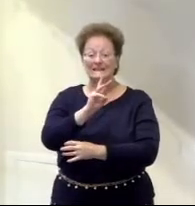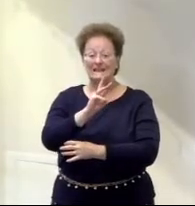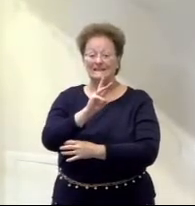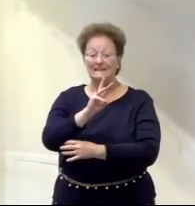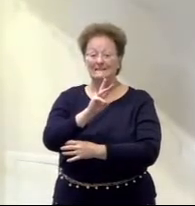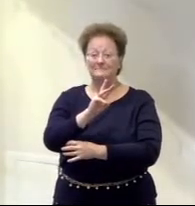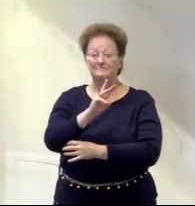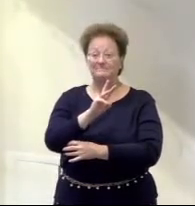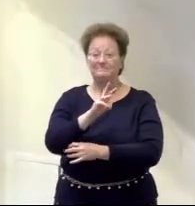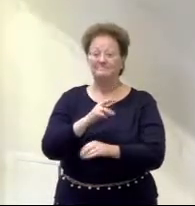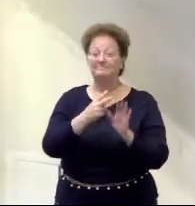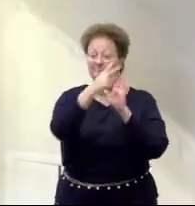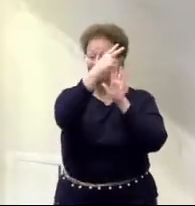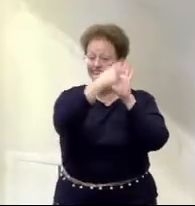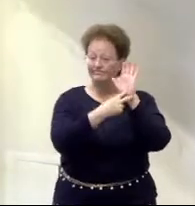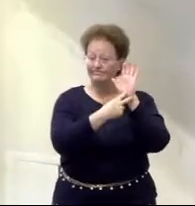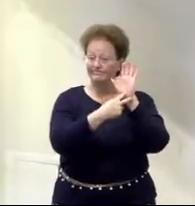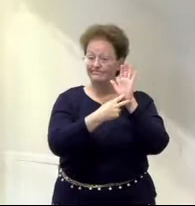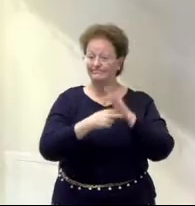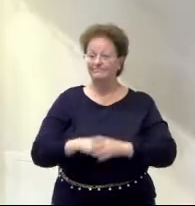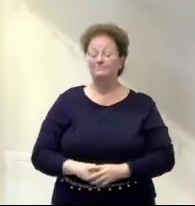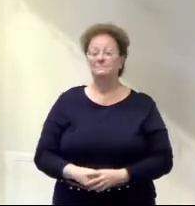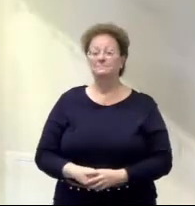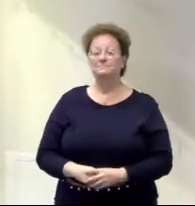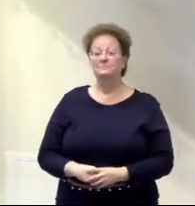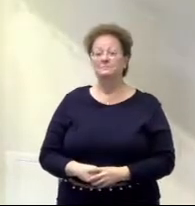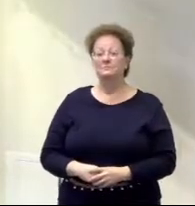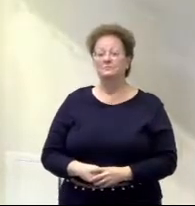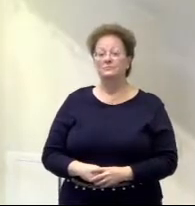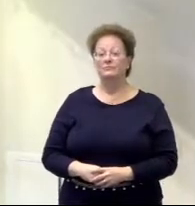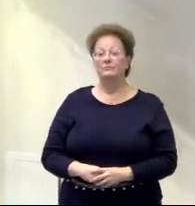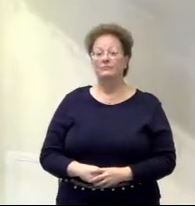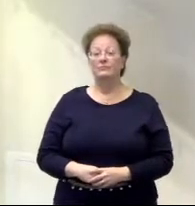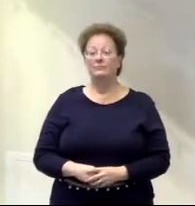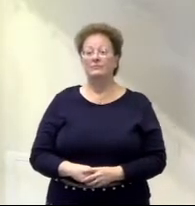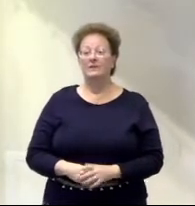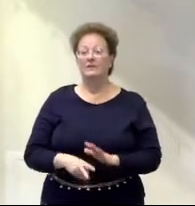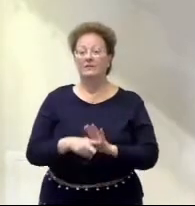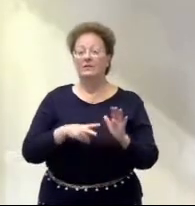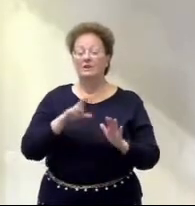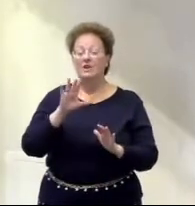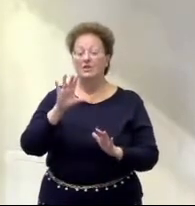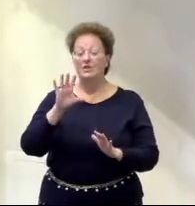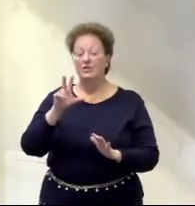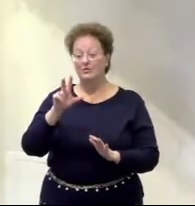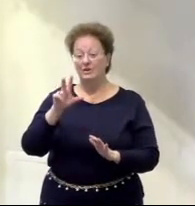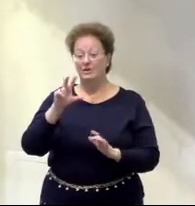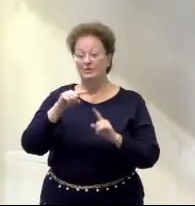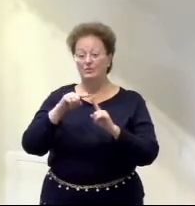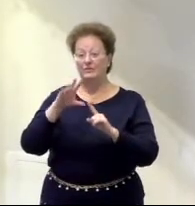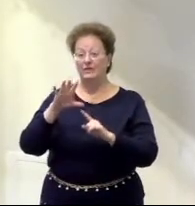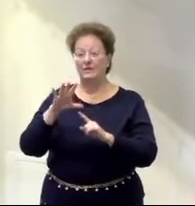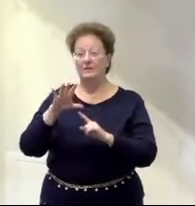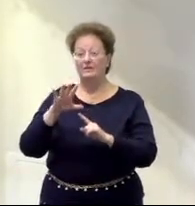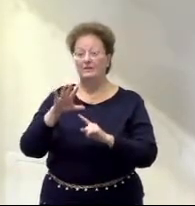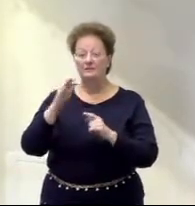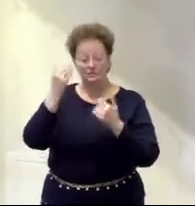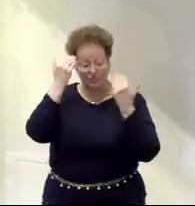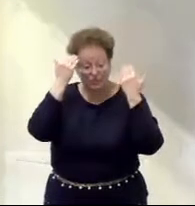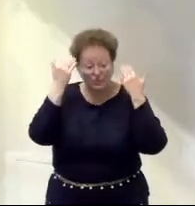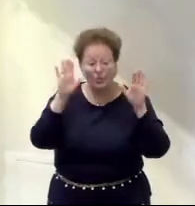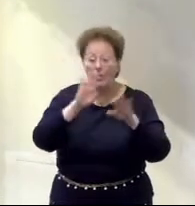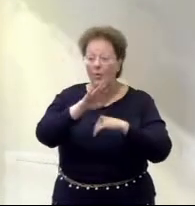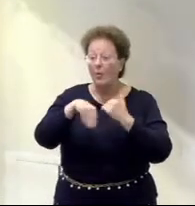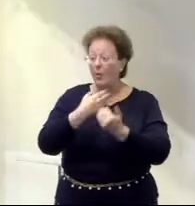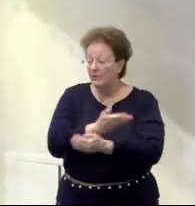Paul describes this union that happens in baptism. In verses 3 to 5, St. Paul writes, don't you know that